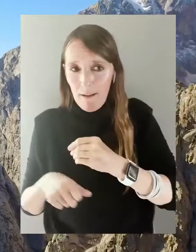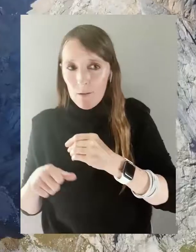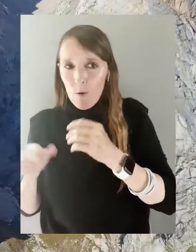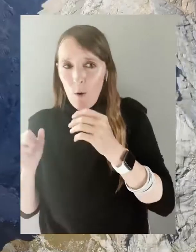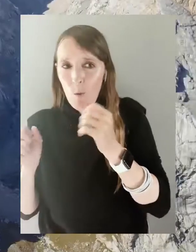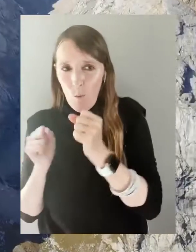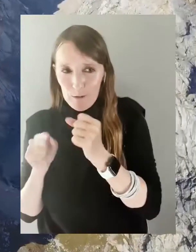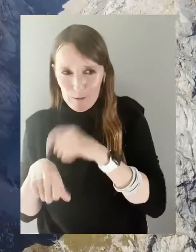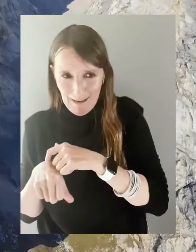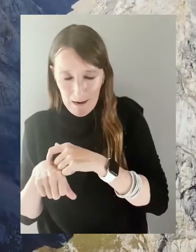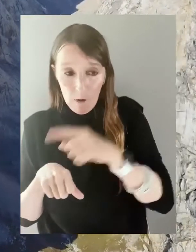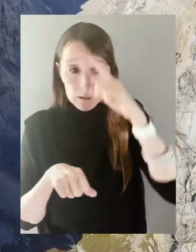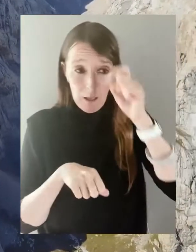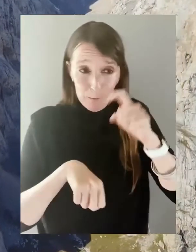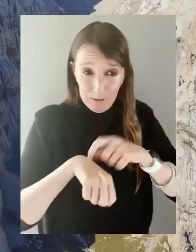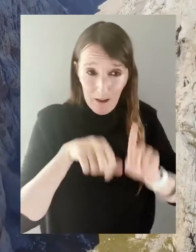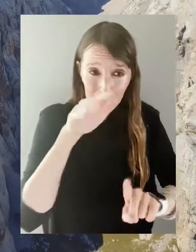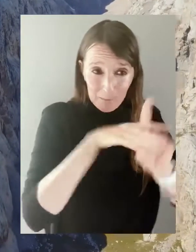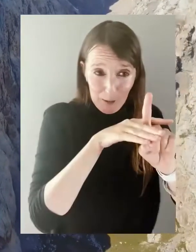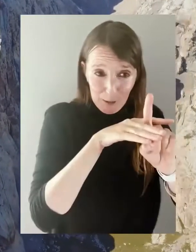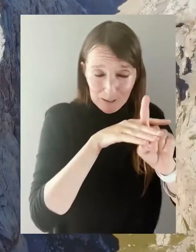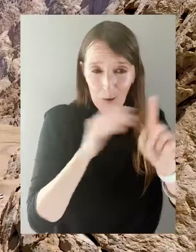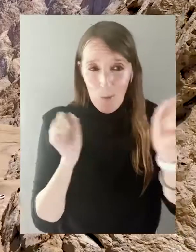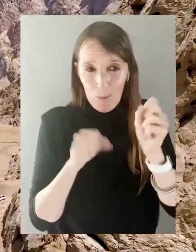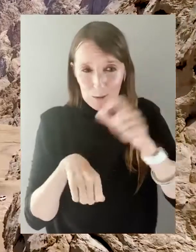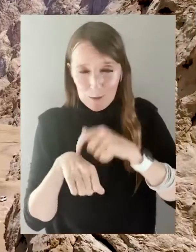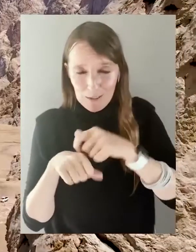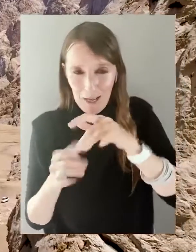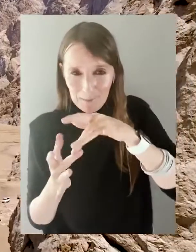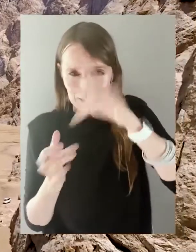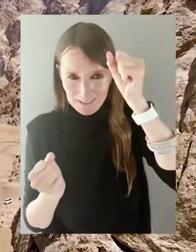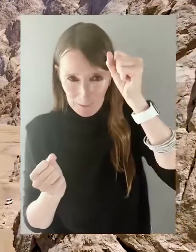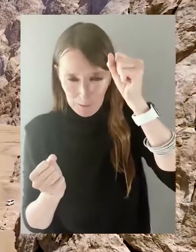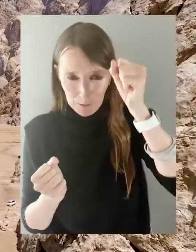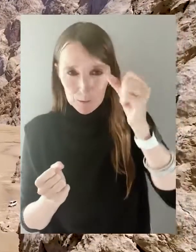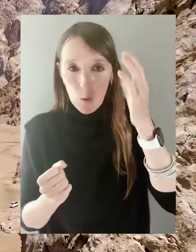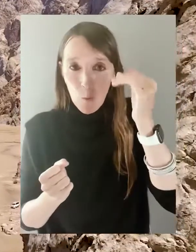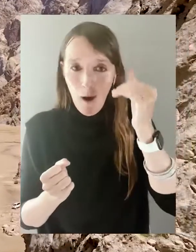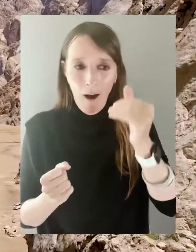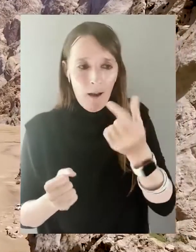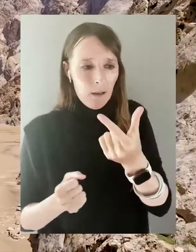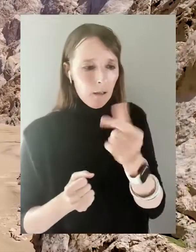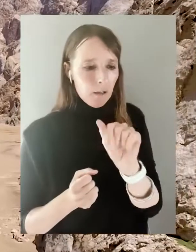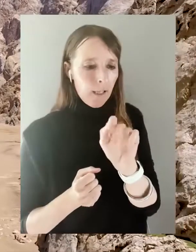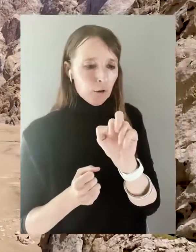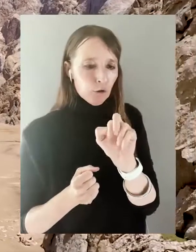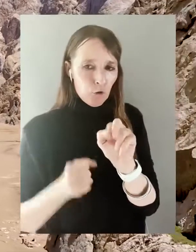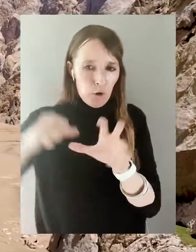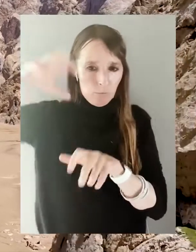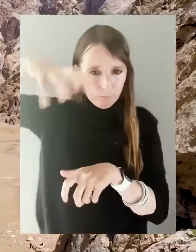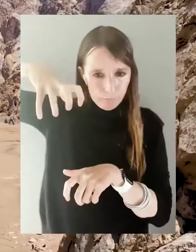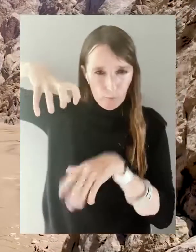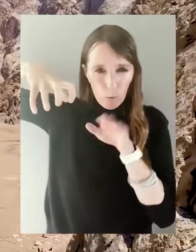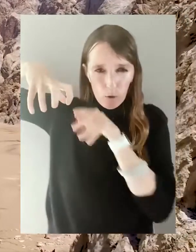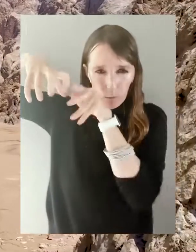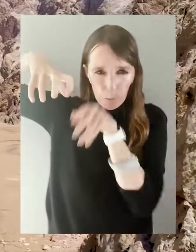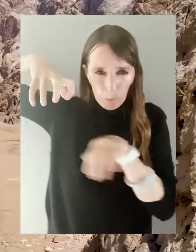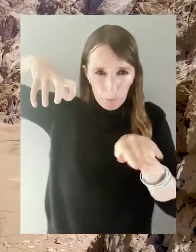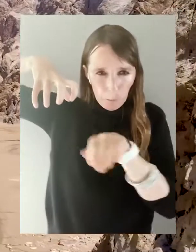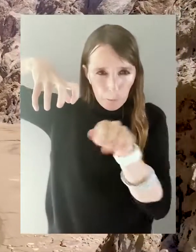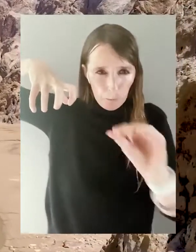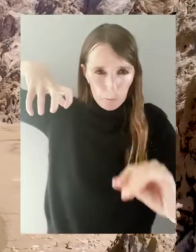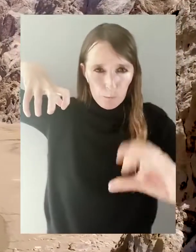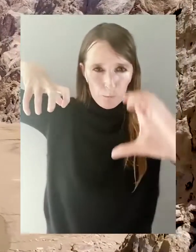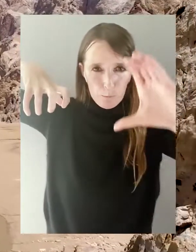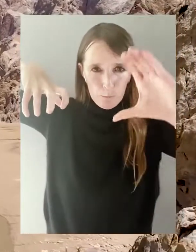the way it forms among the cliffs and high mountains. It appears in summer and disappears in wintertime, as it forms